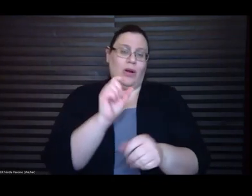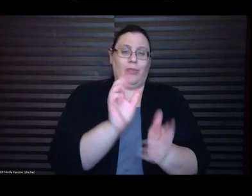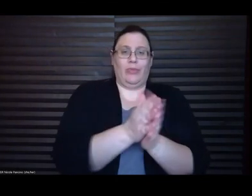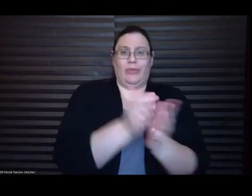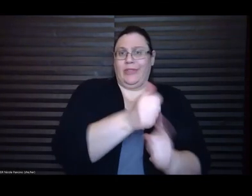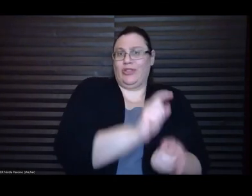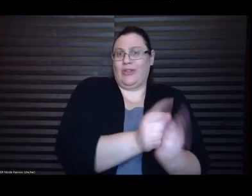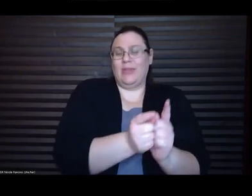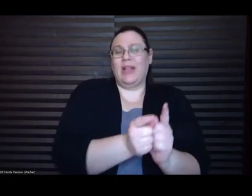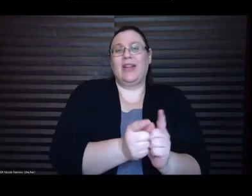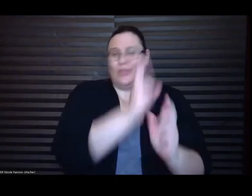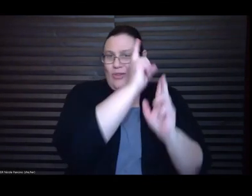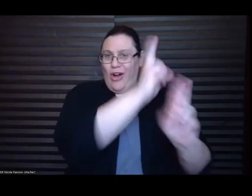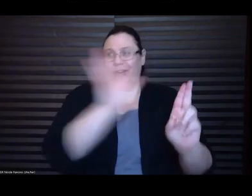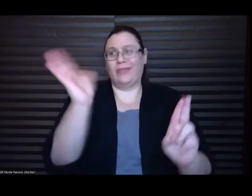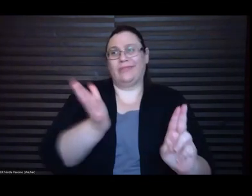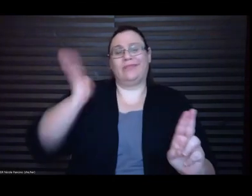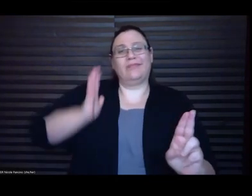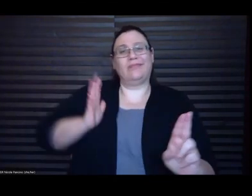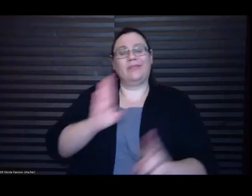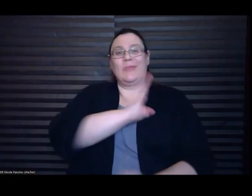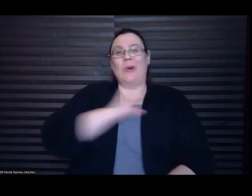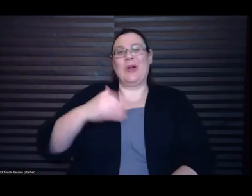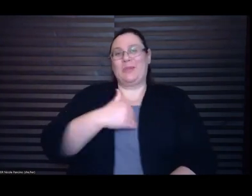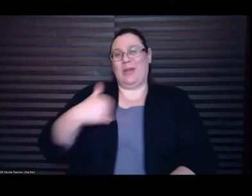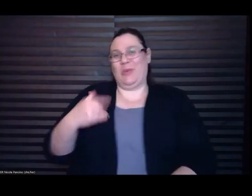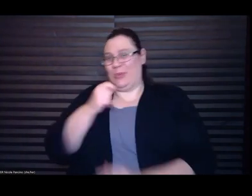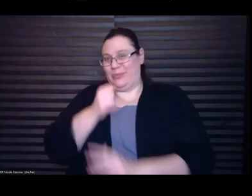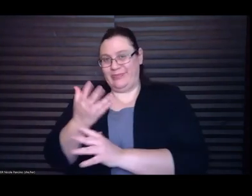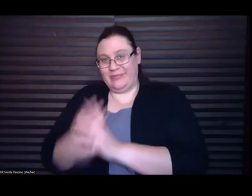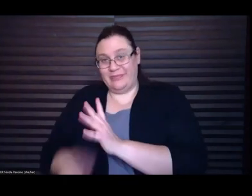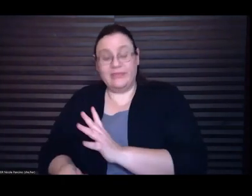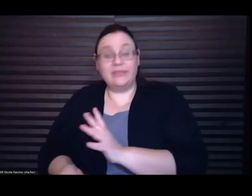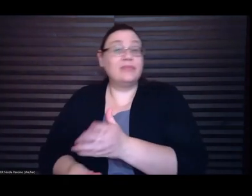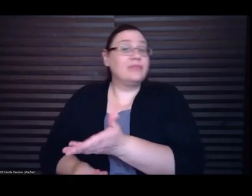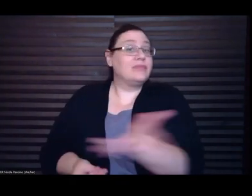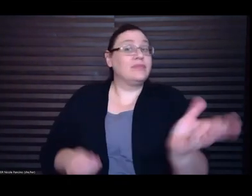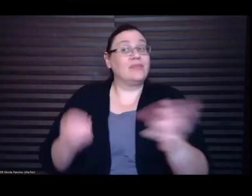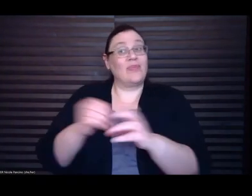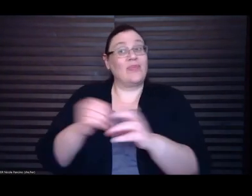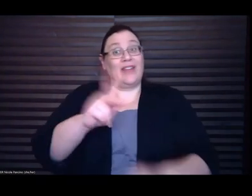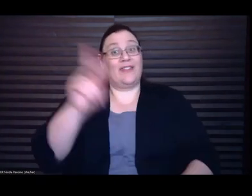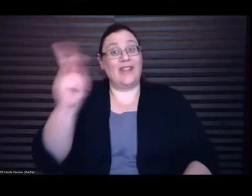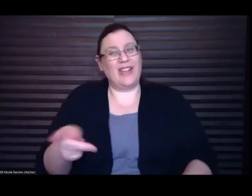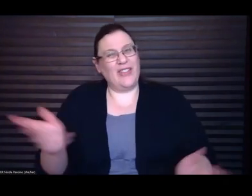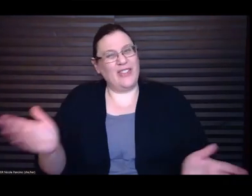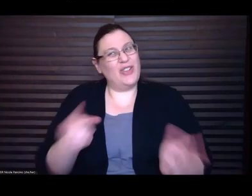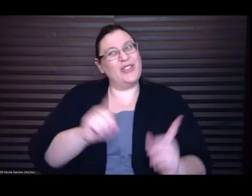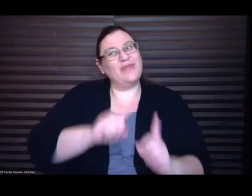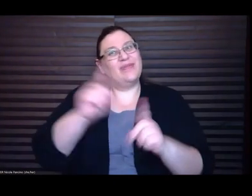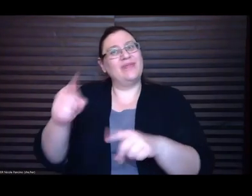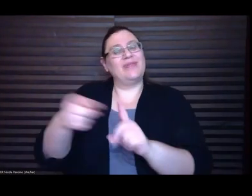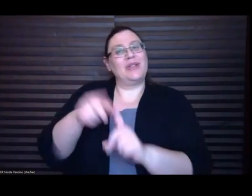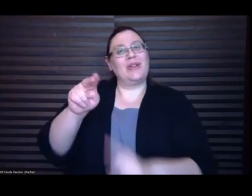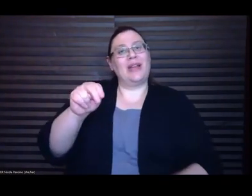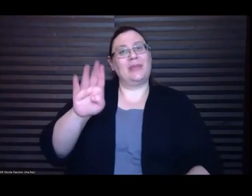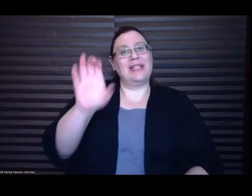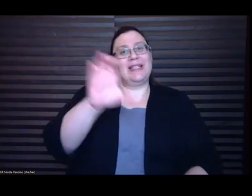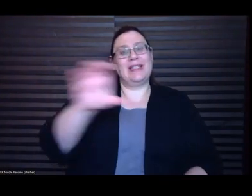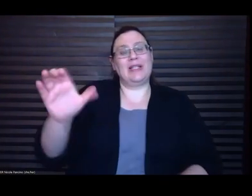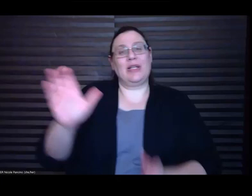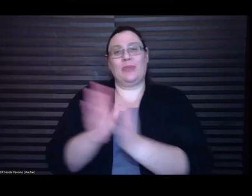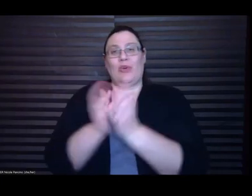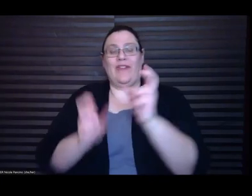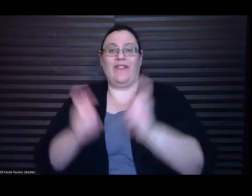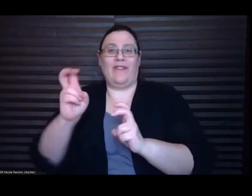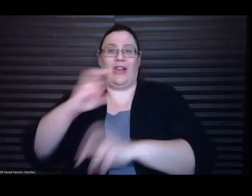of you in attendance in Philadelphia to visit the NBCC at Book Fair Table 951. You can also